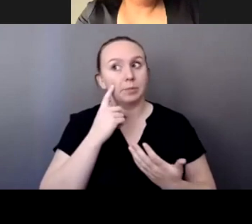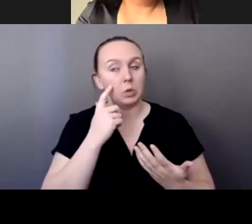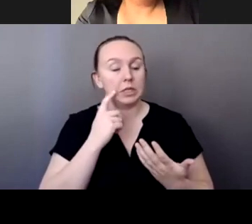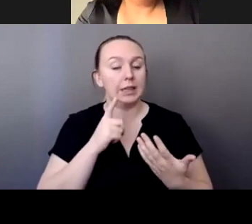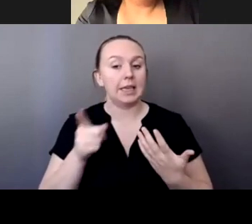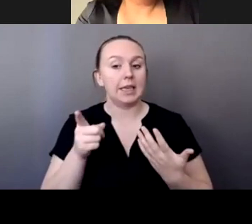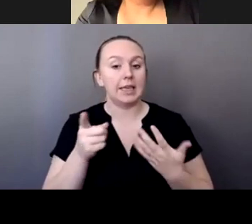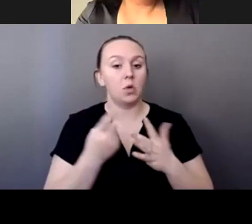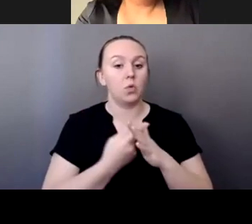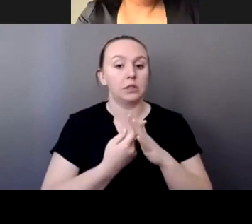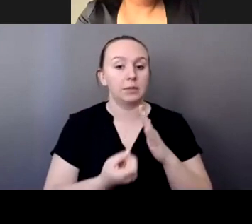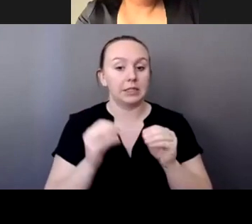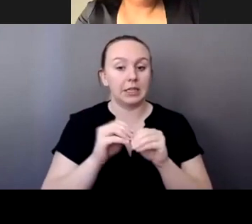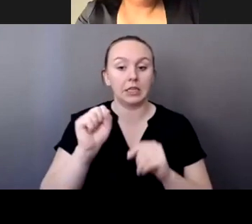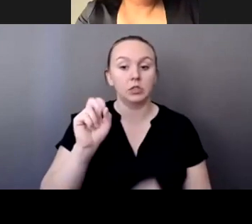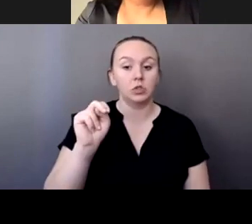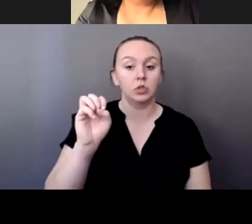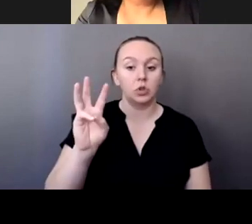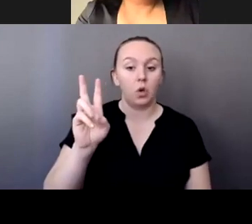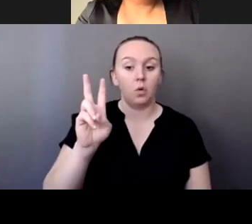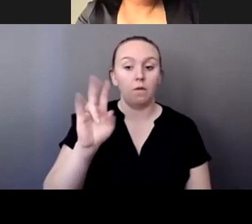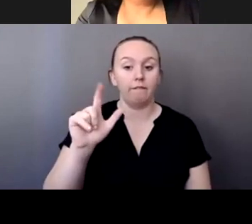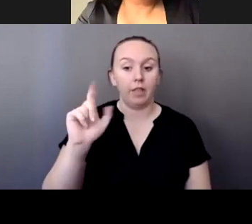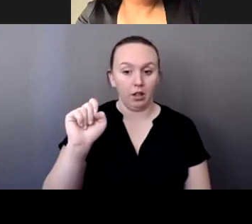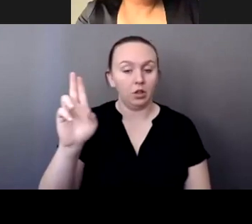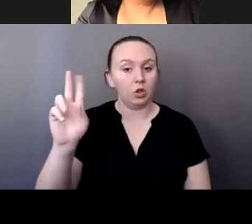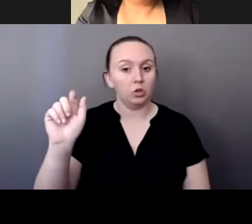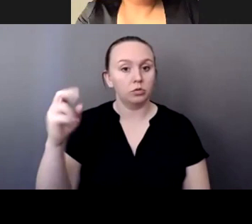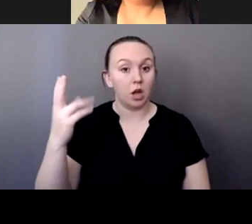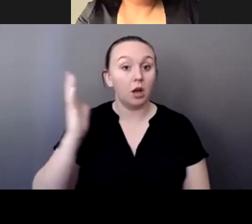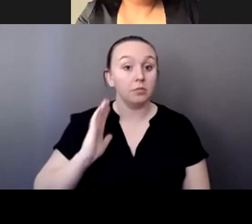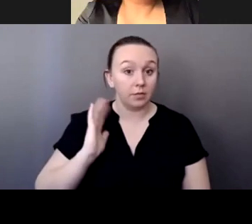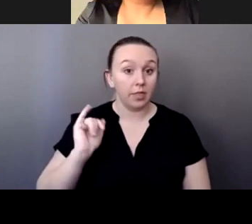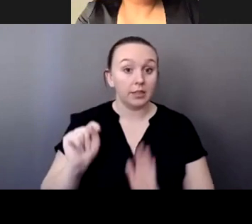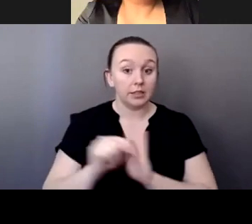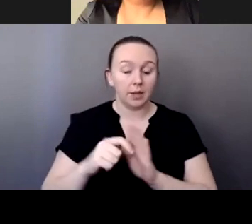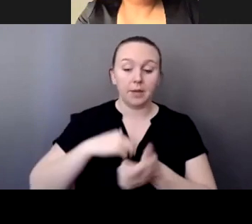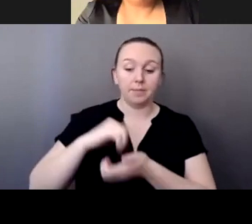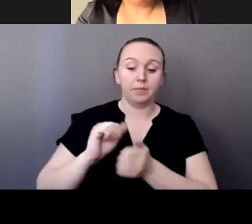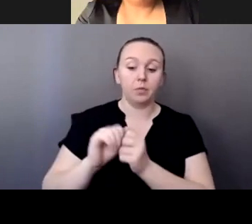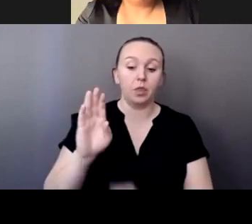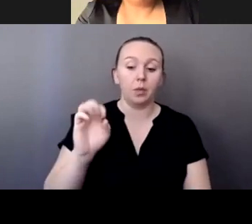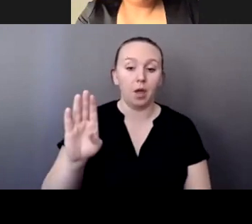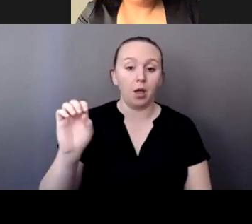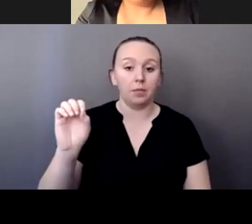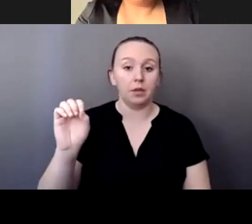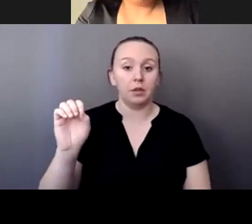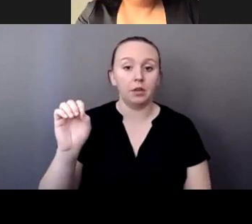in Snowville, Utah. So I was working at that time with Box Elder County